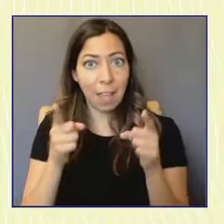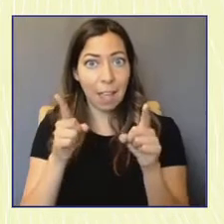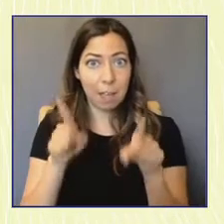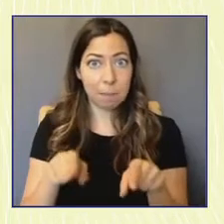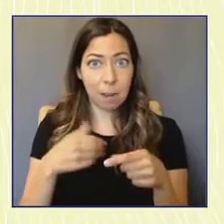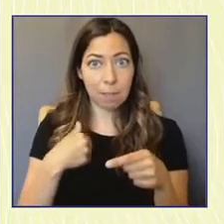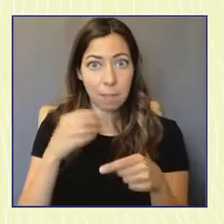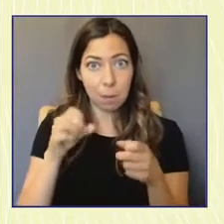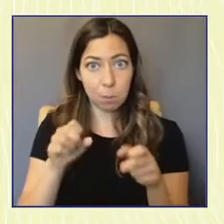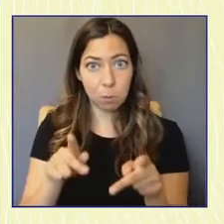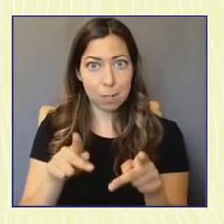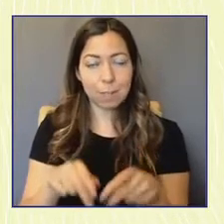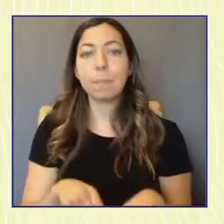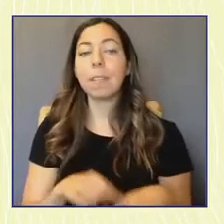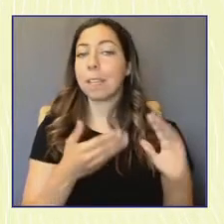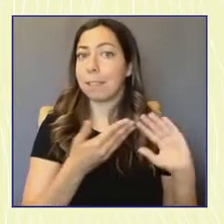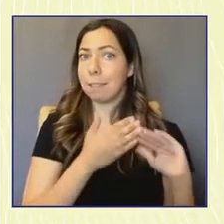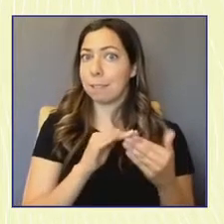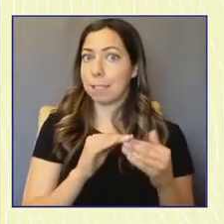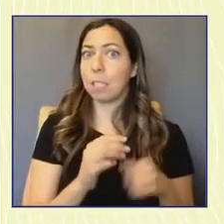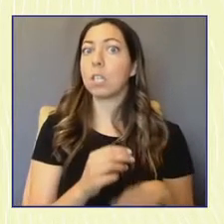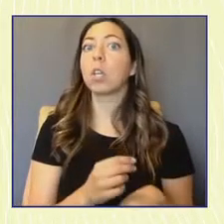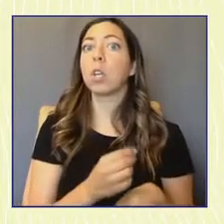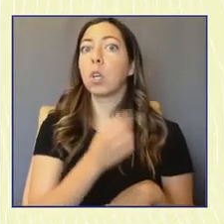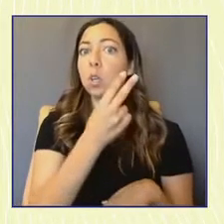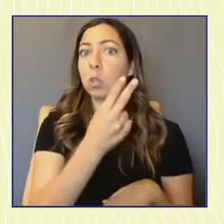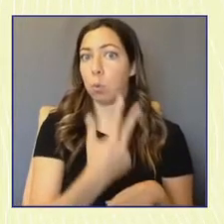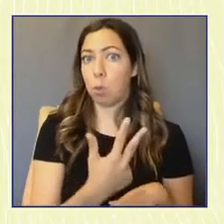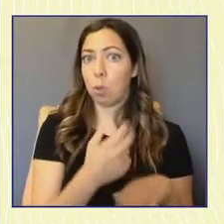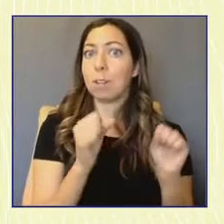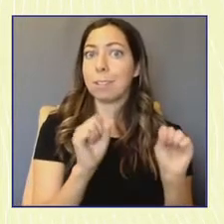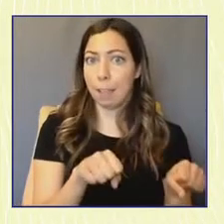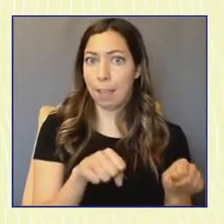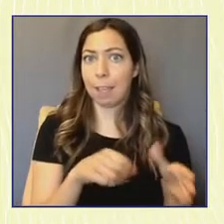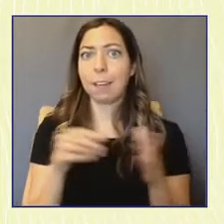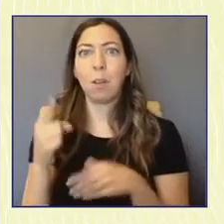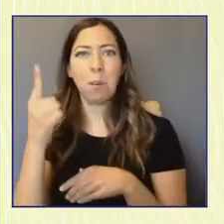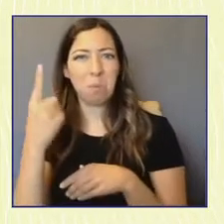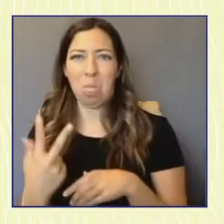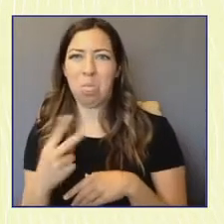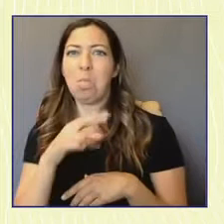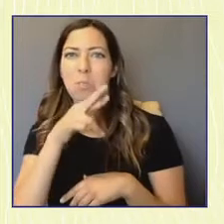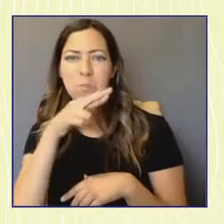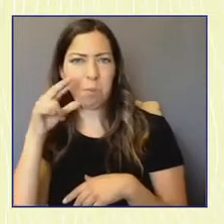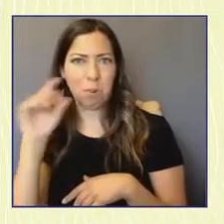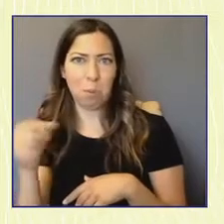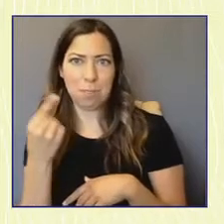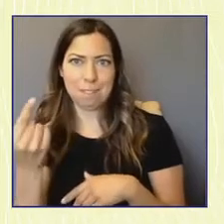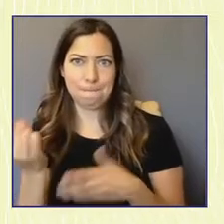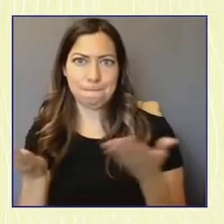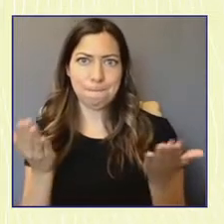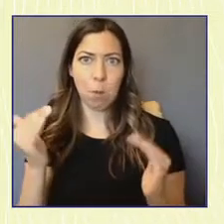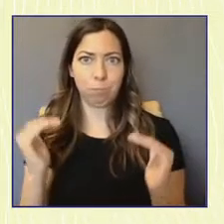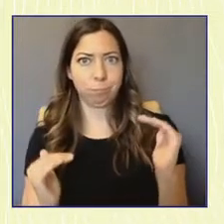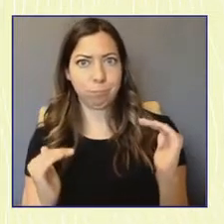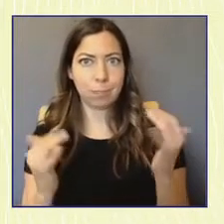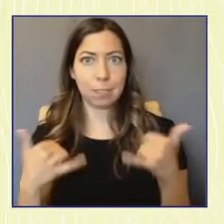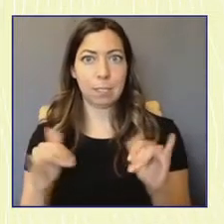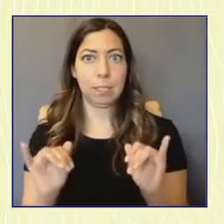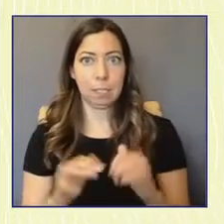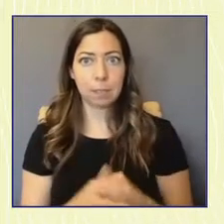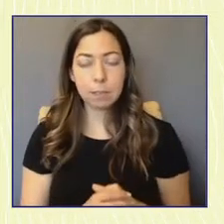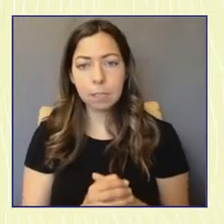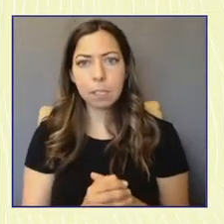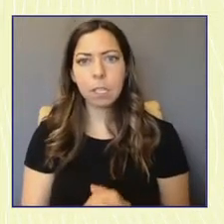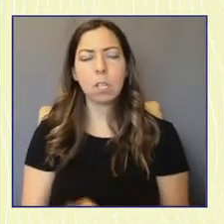cities had had a chance to do so compared to less than a third of youth in rural areas. A lot of inequities that we see